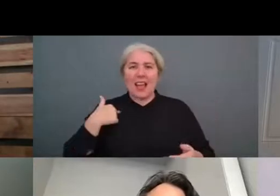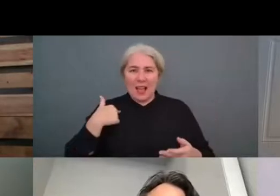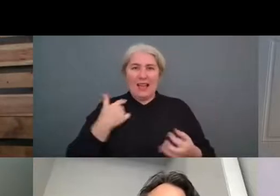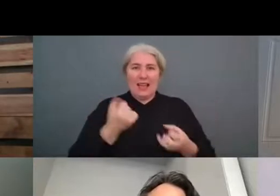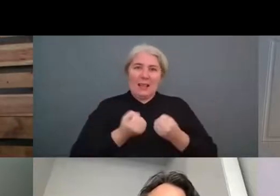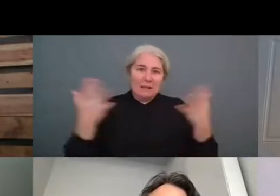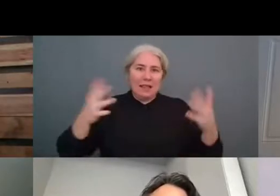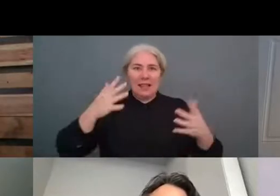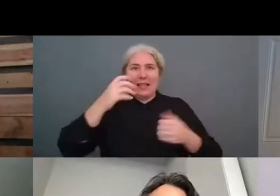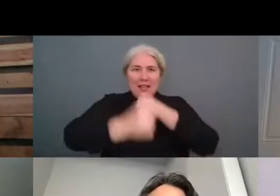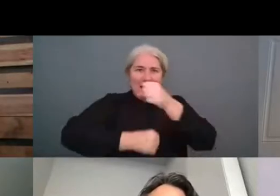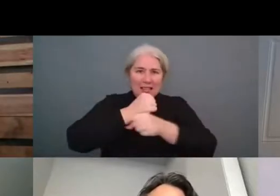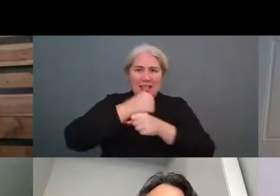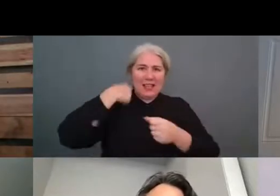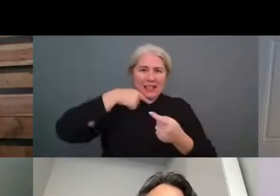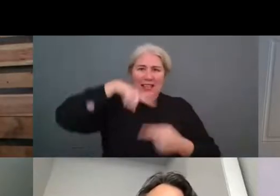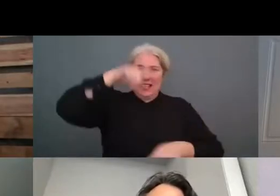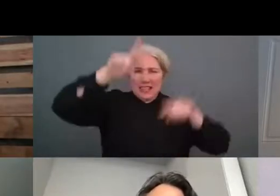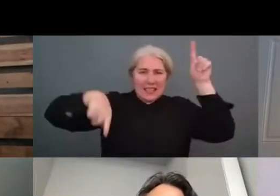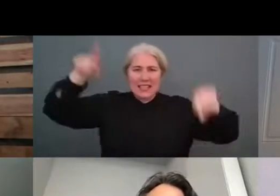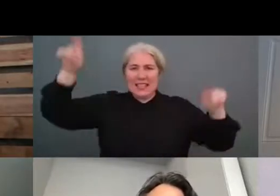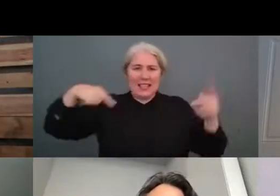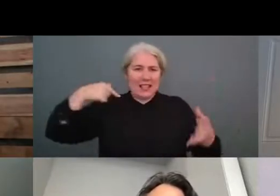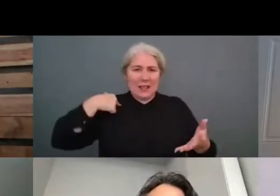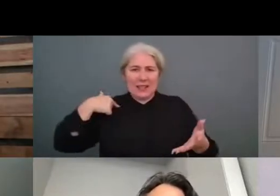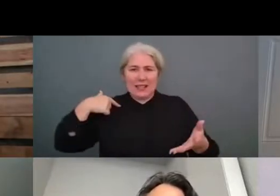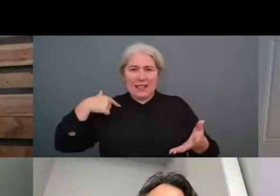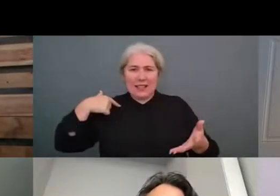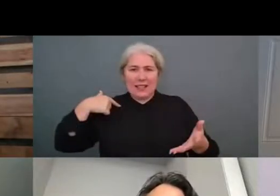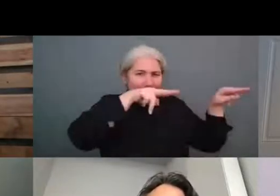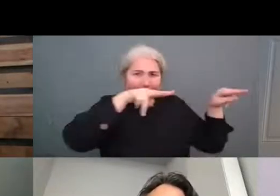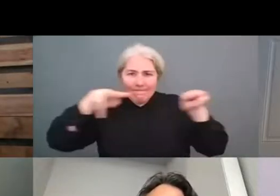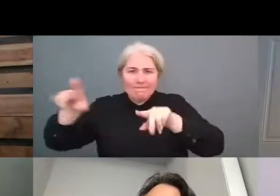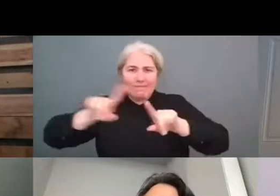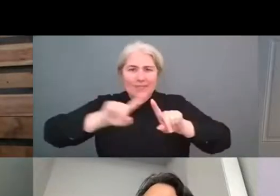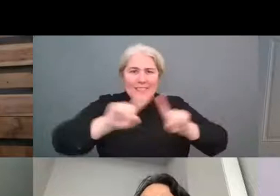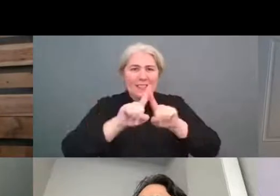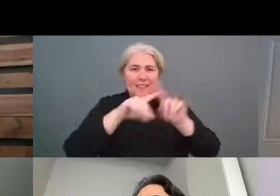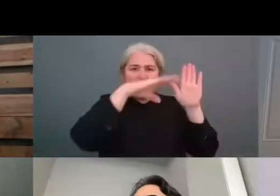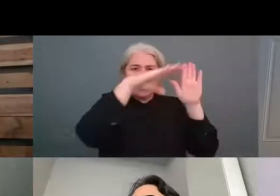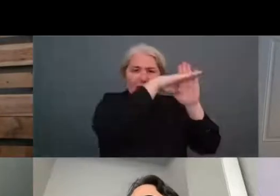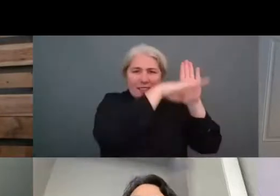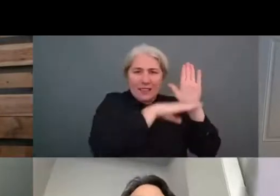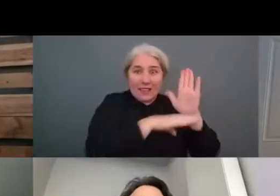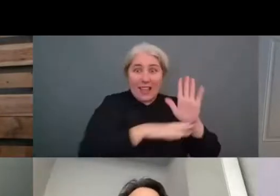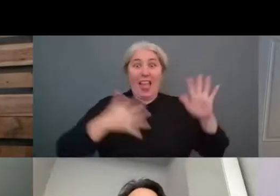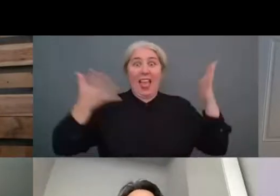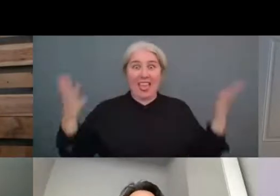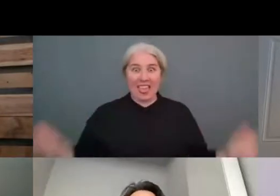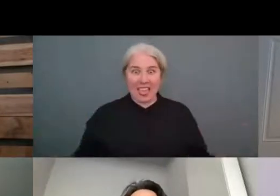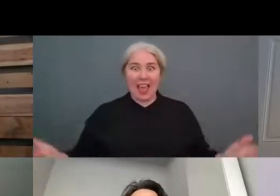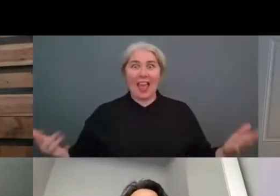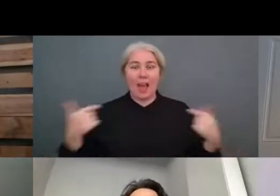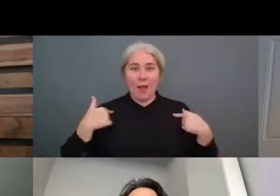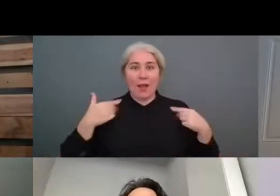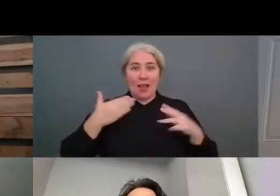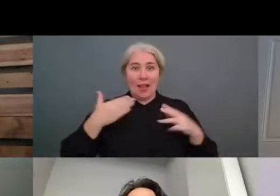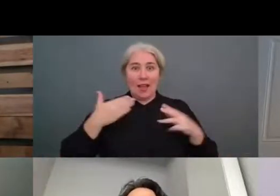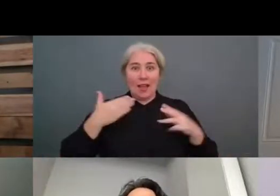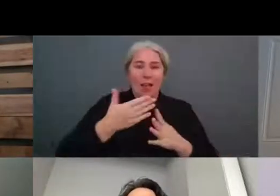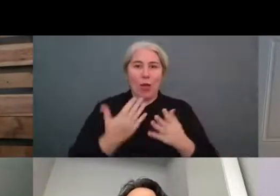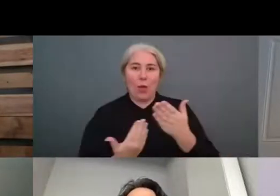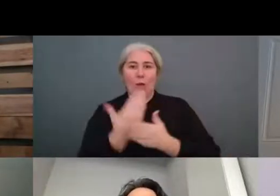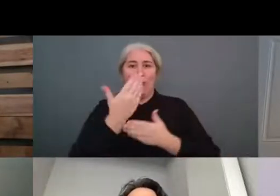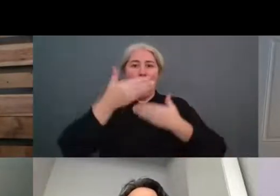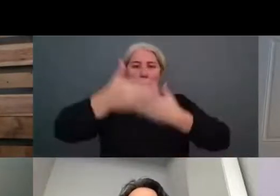and um and in the next you know we are getting really excited getting ready for a new engagement with iuc working on the